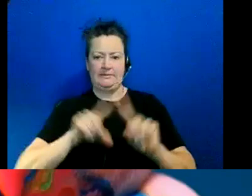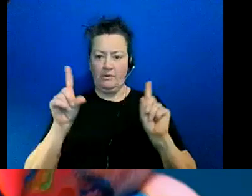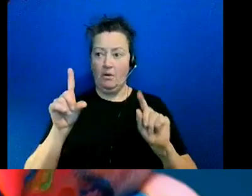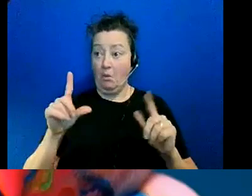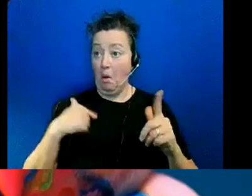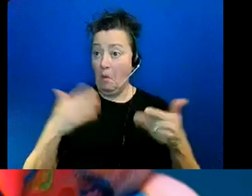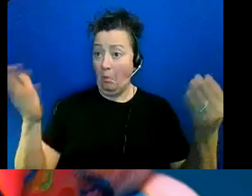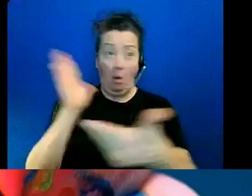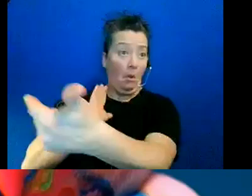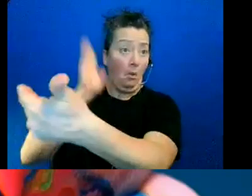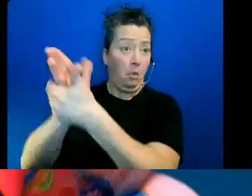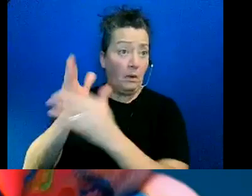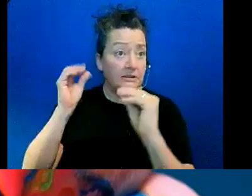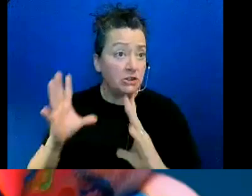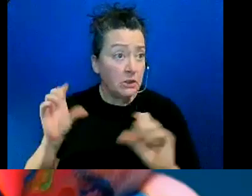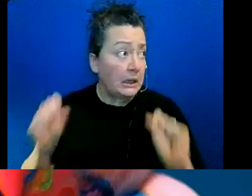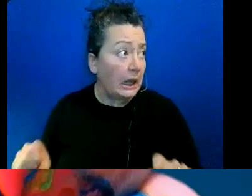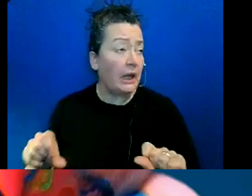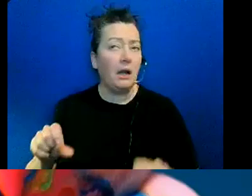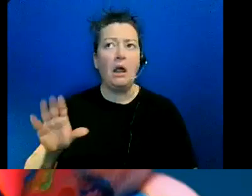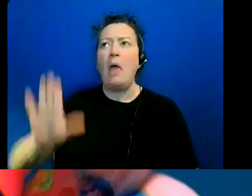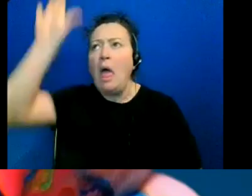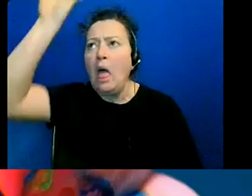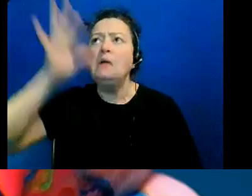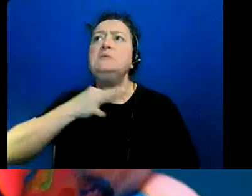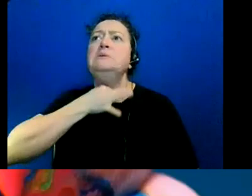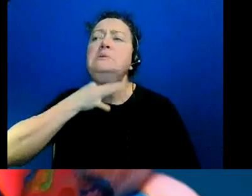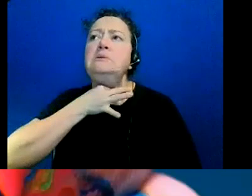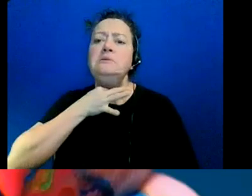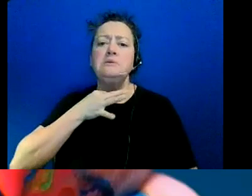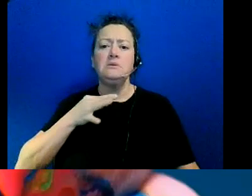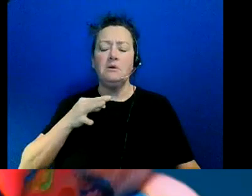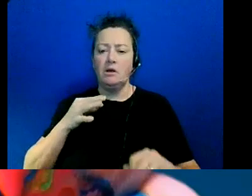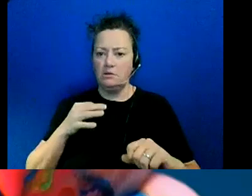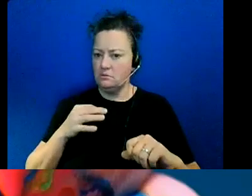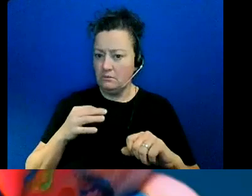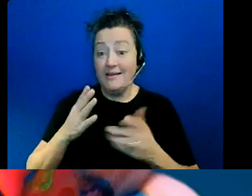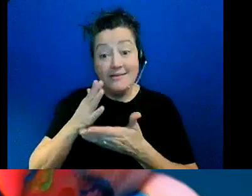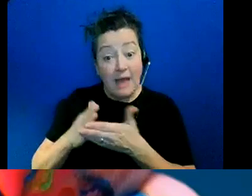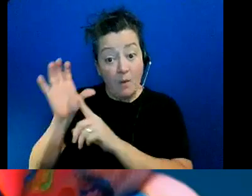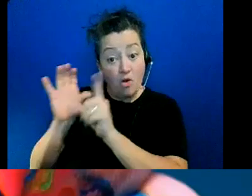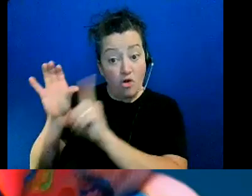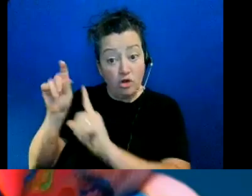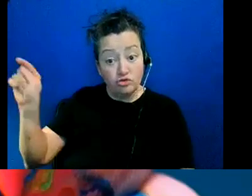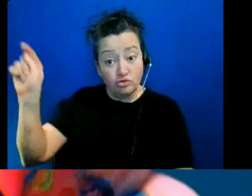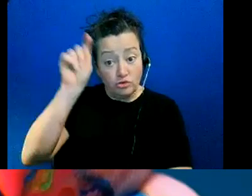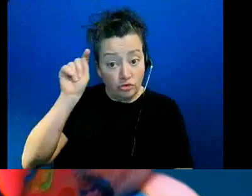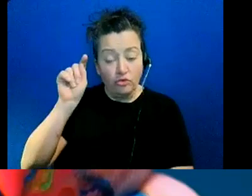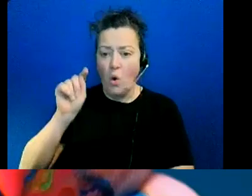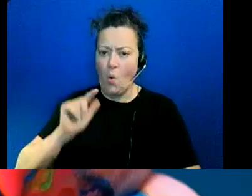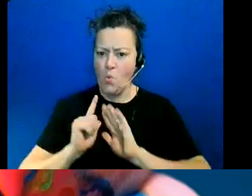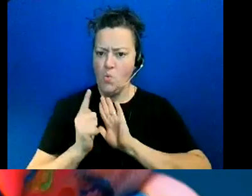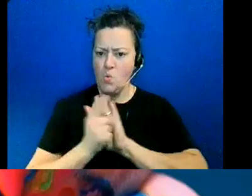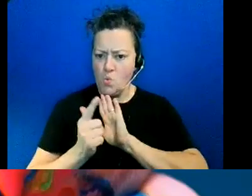and interrupt the teacher because they have a question some kids some cultures kids are not even are not